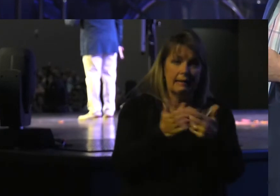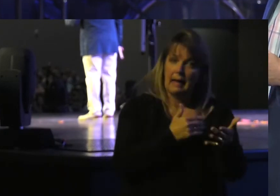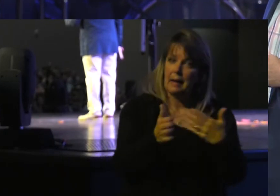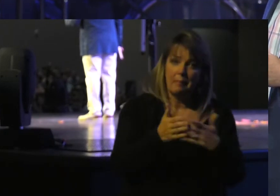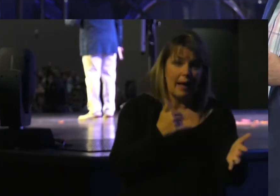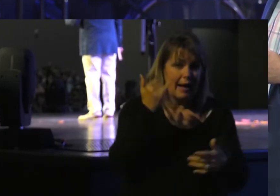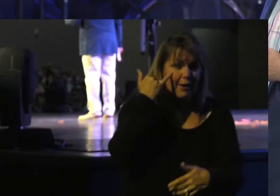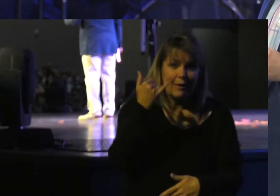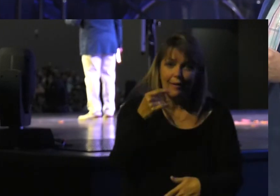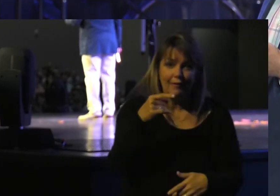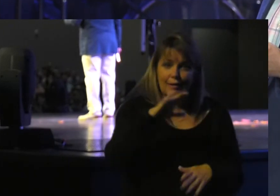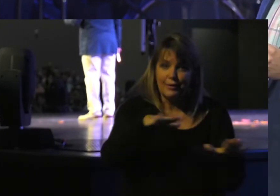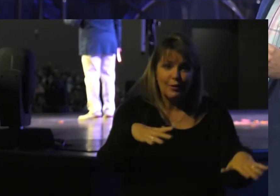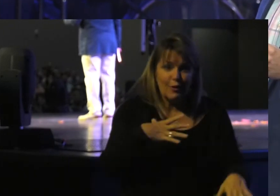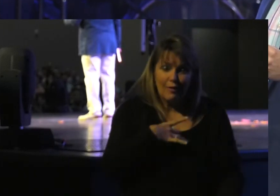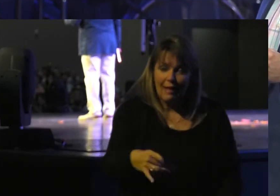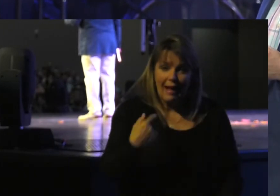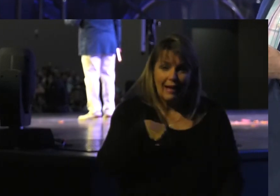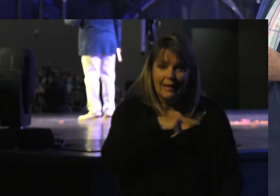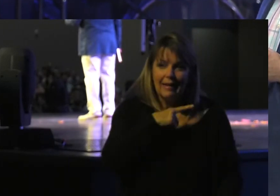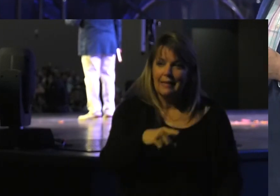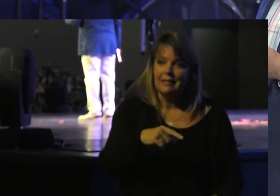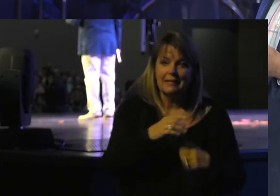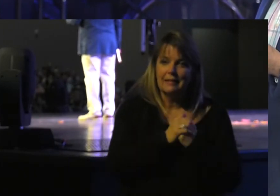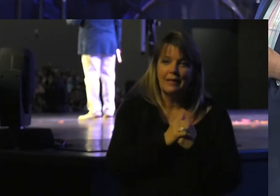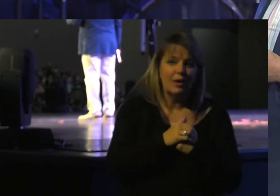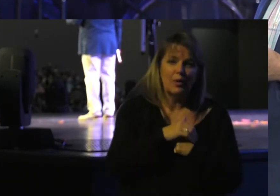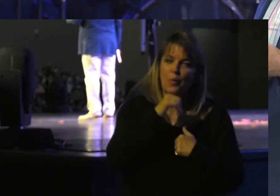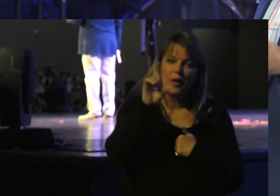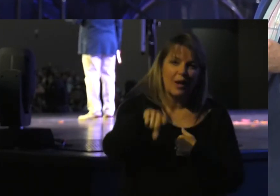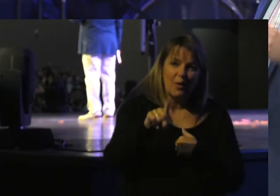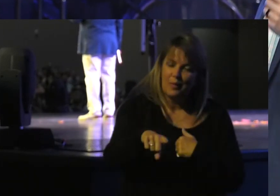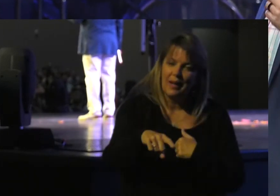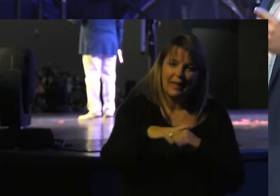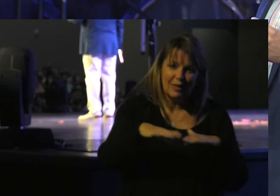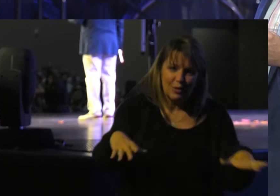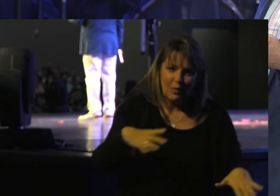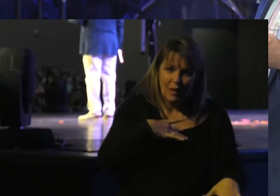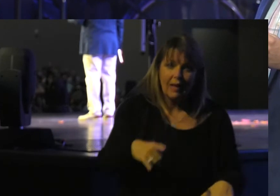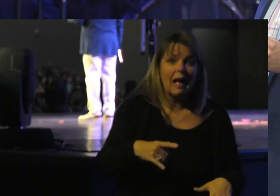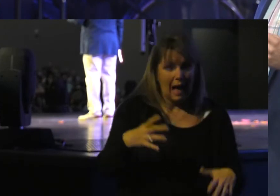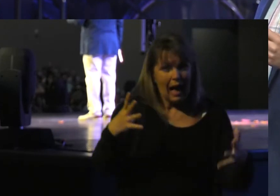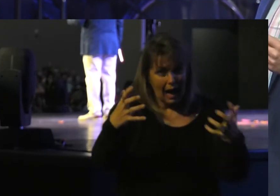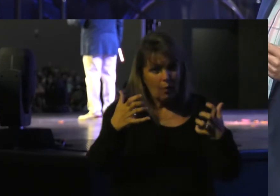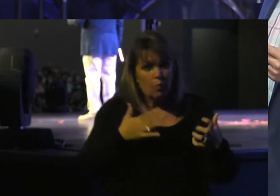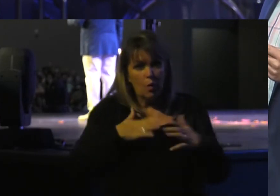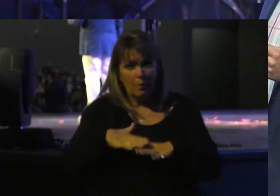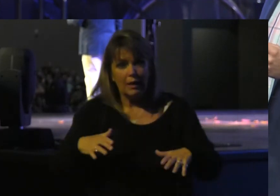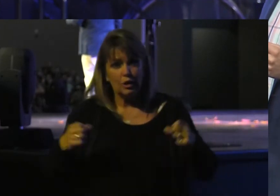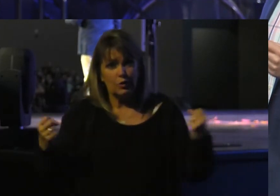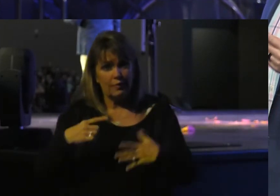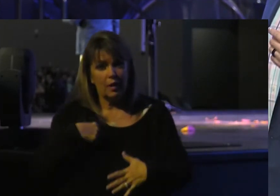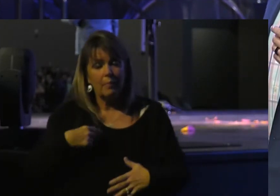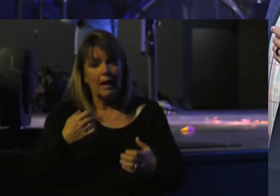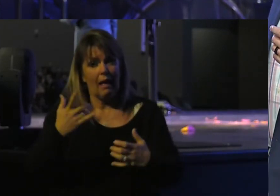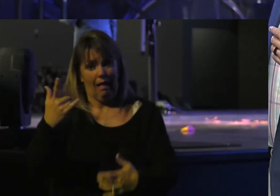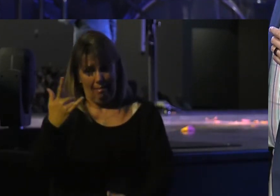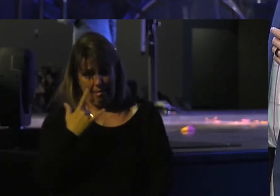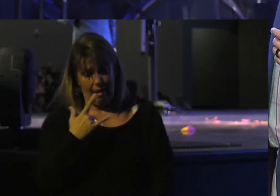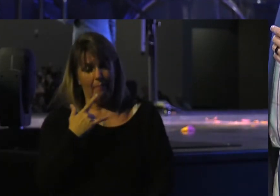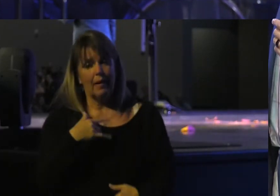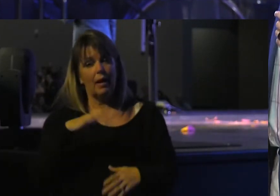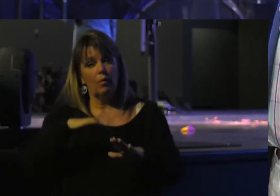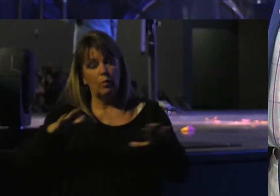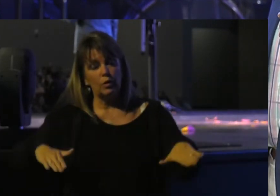They Like Us Don't Need Them To Like Me Want Them To Fear Me And Love Me And When They're